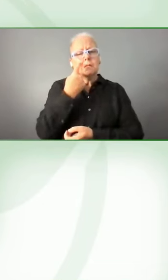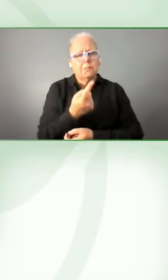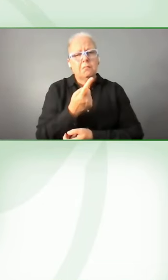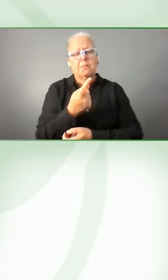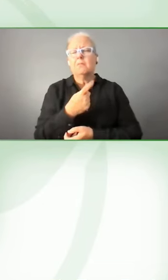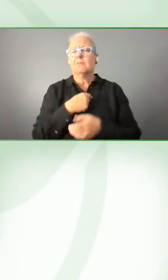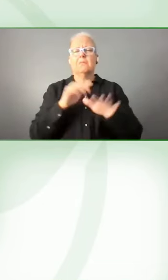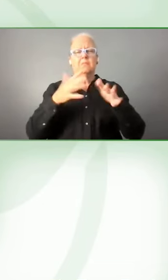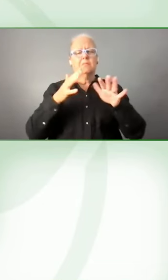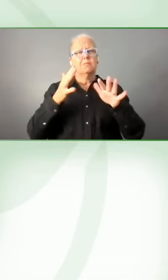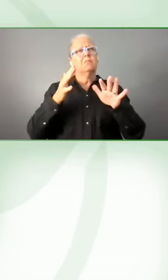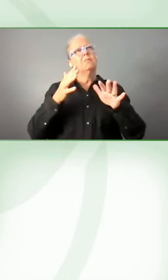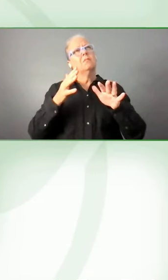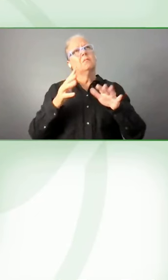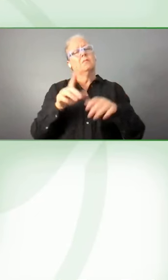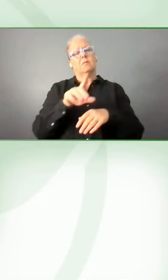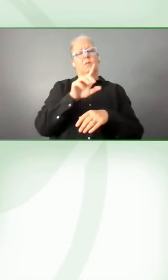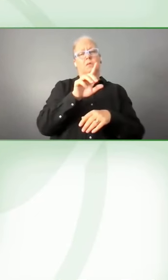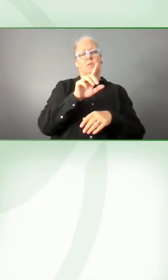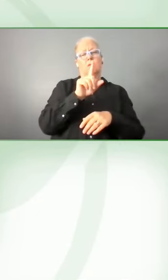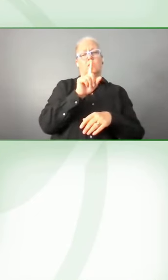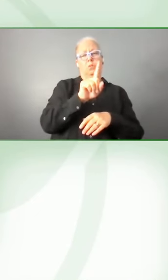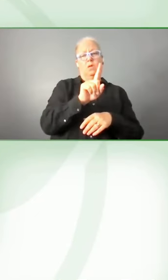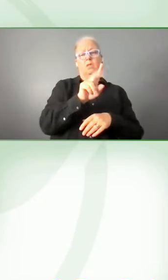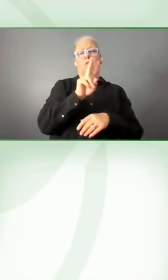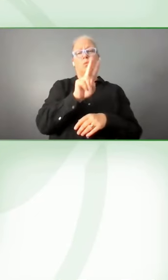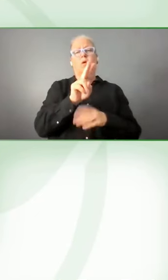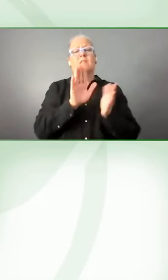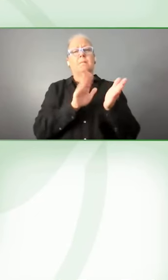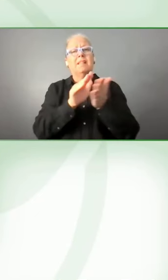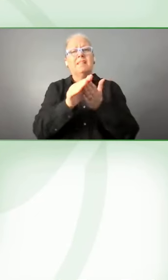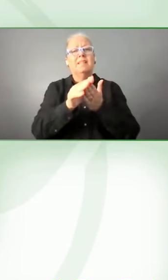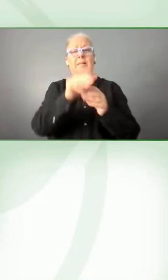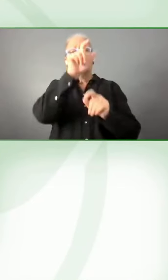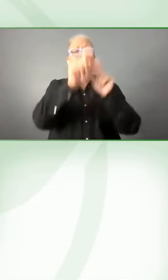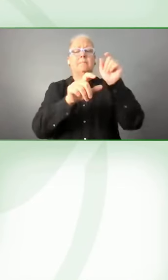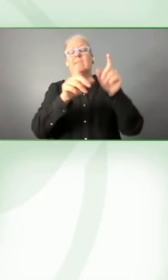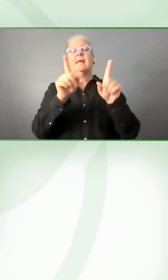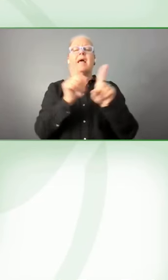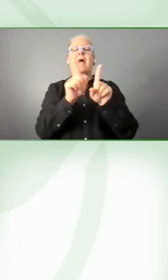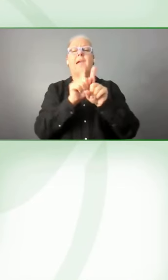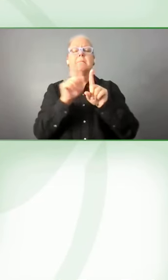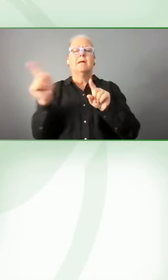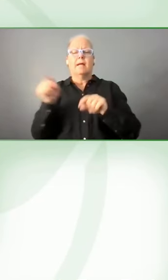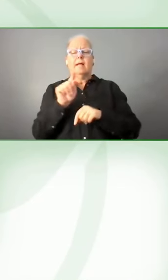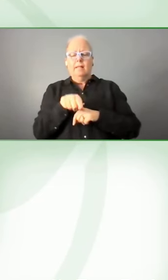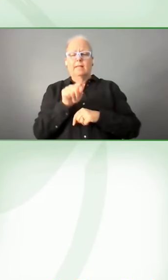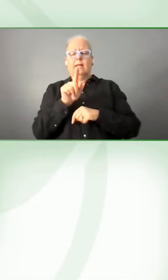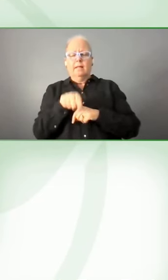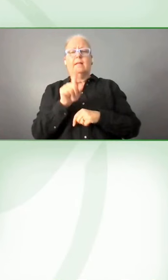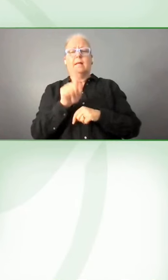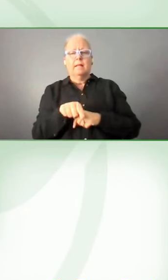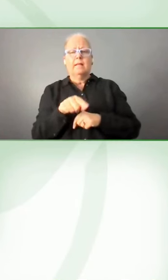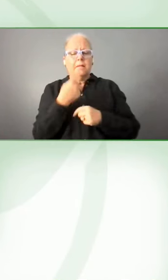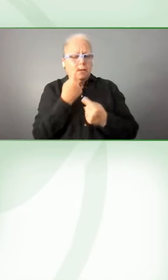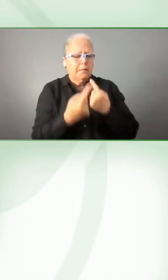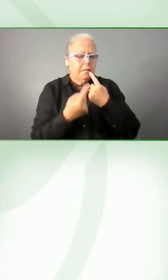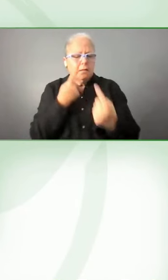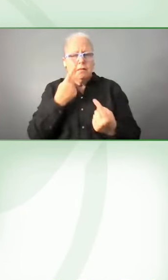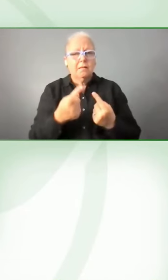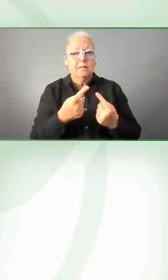million visits, but they are around three minutes